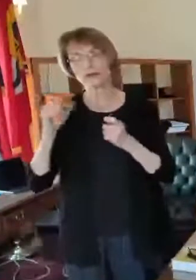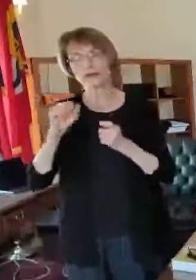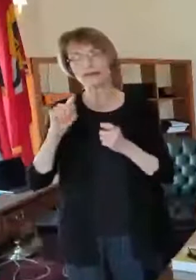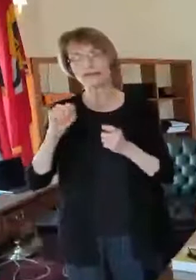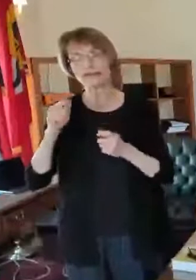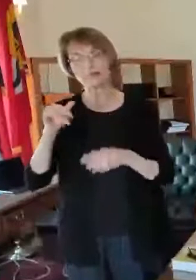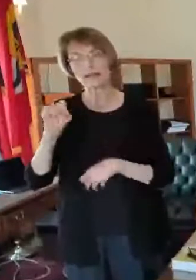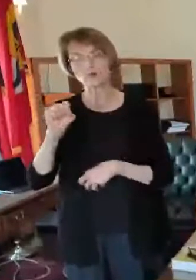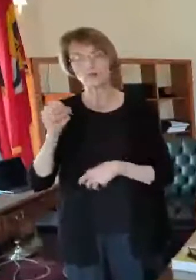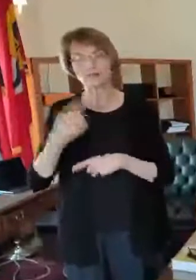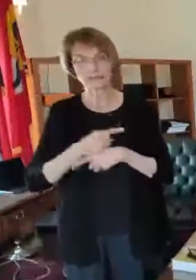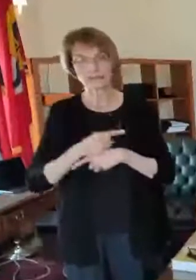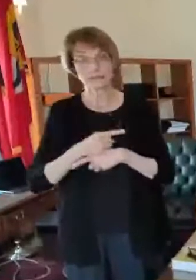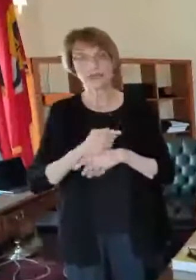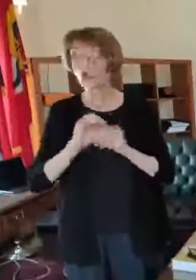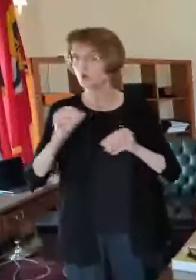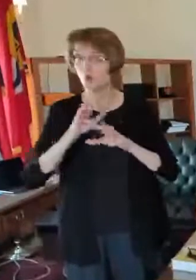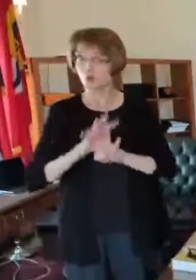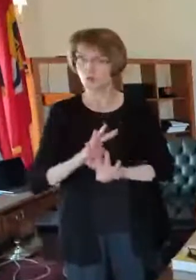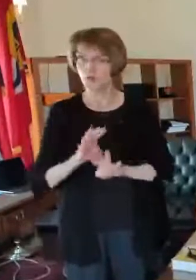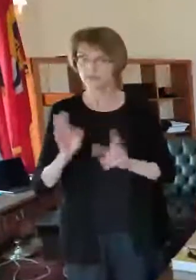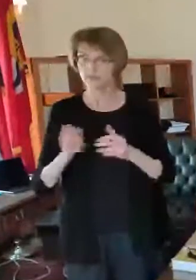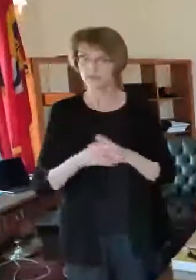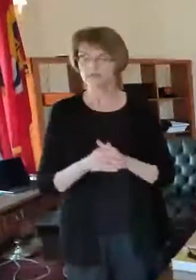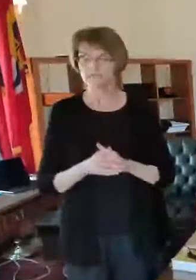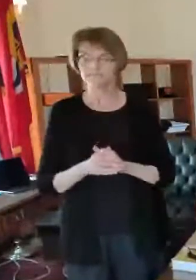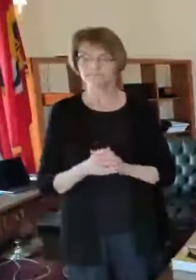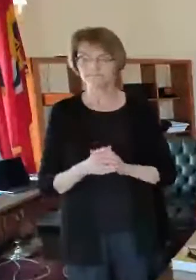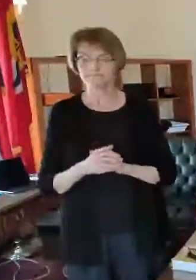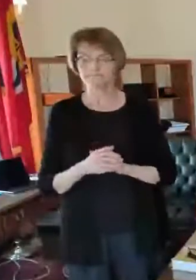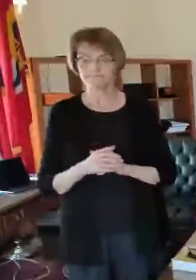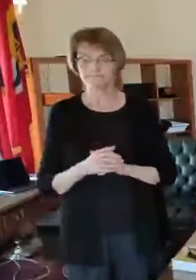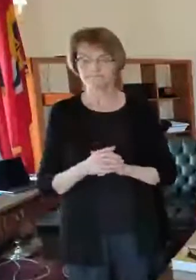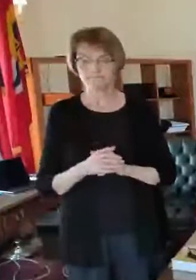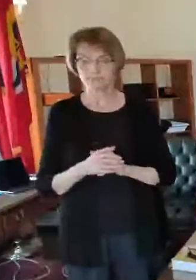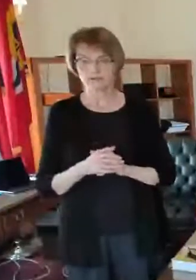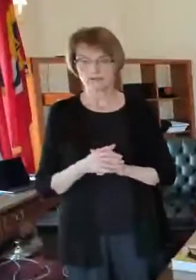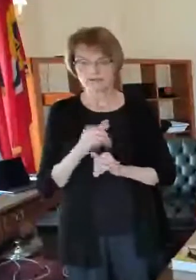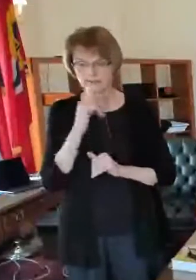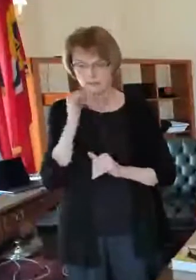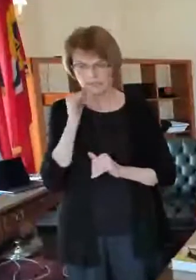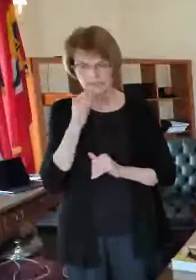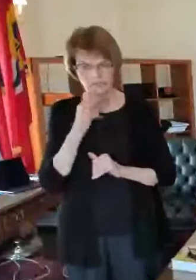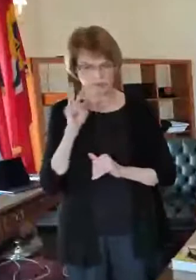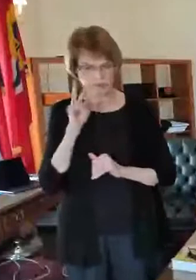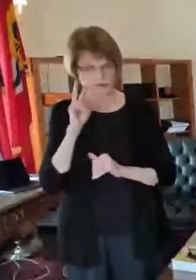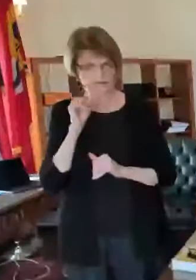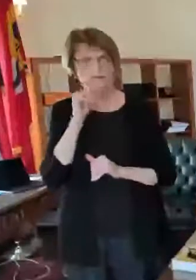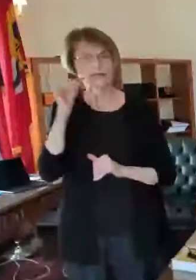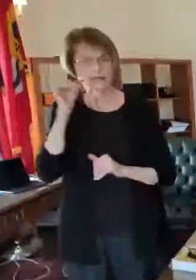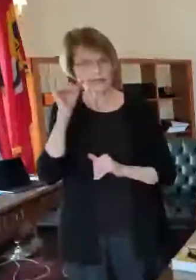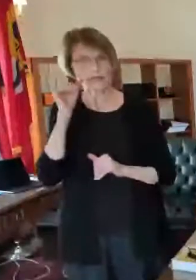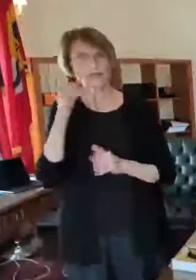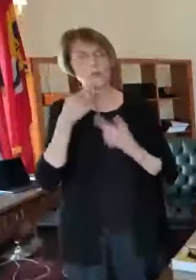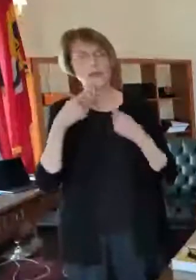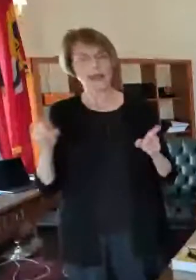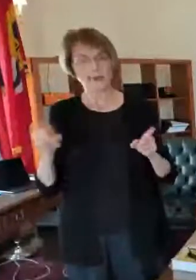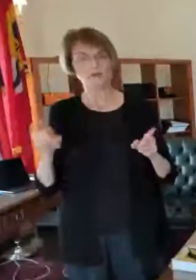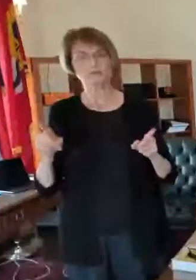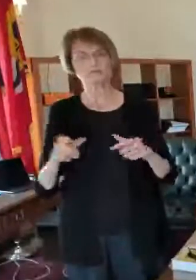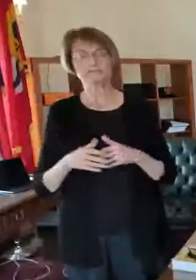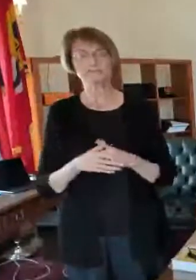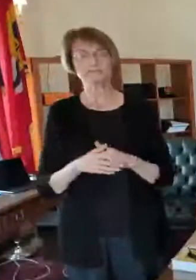parades at this point we did announce yesterday yesterday or the day before i think it was yesterday we announced that